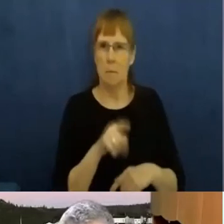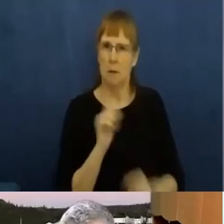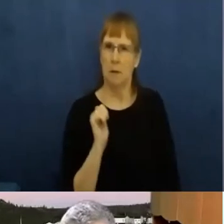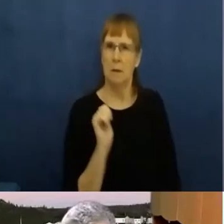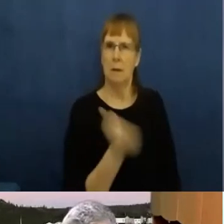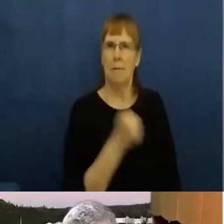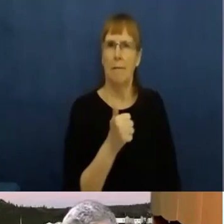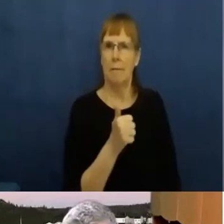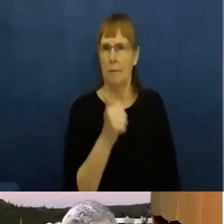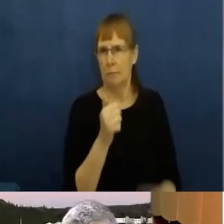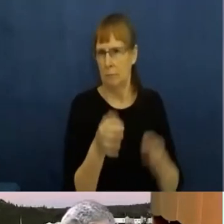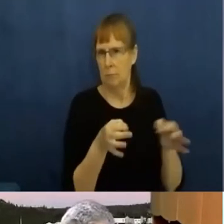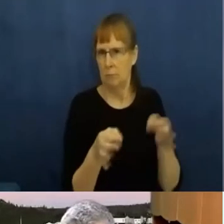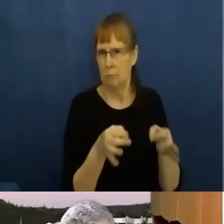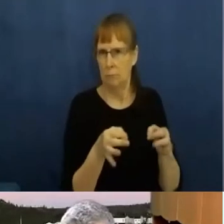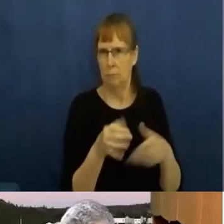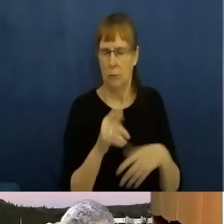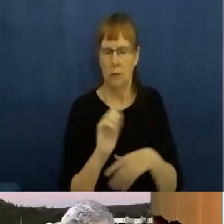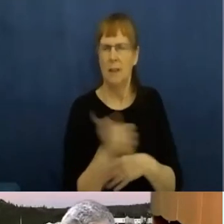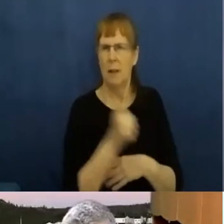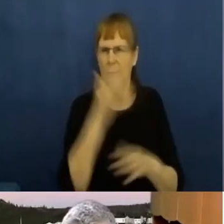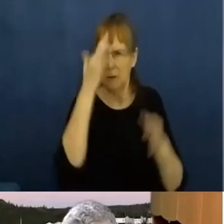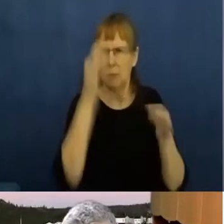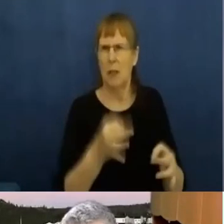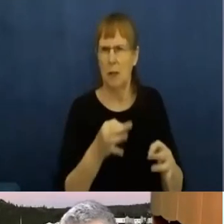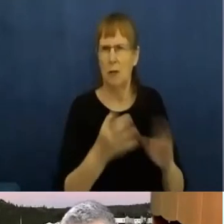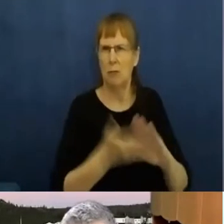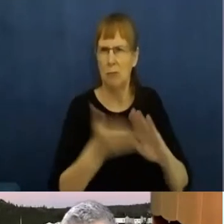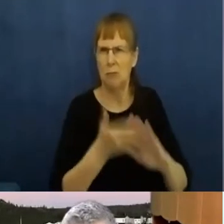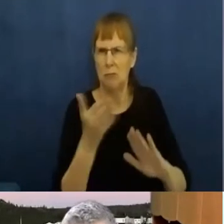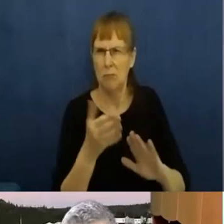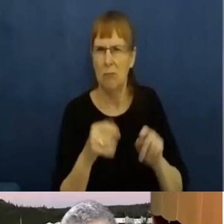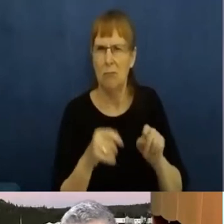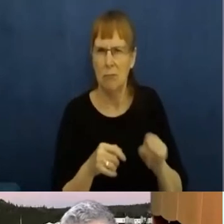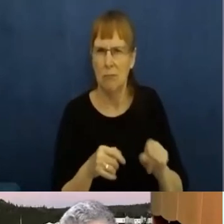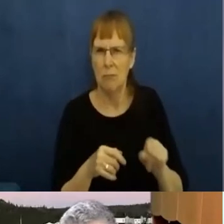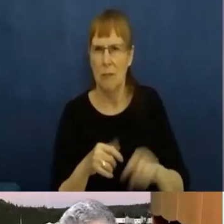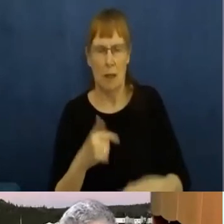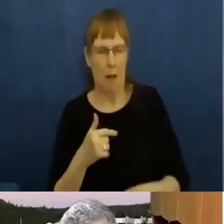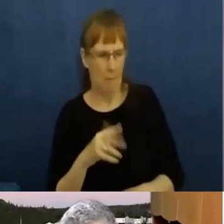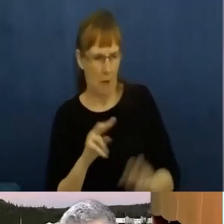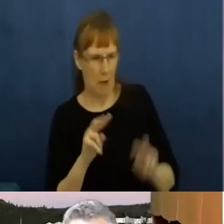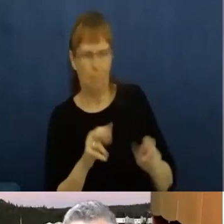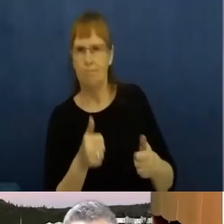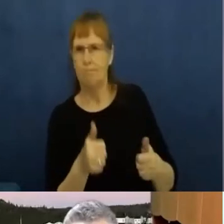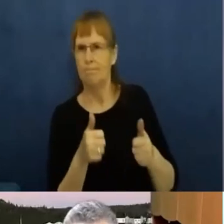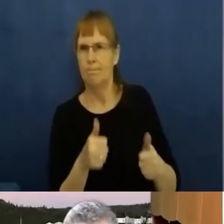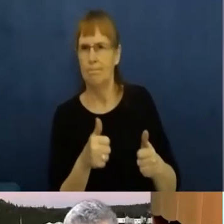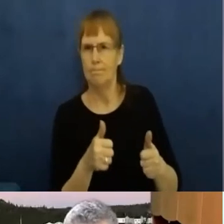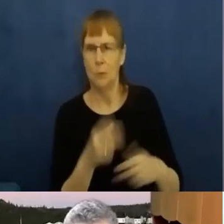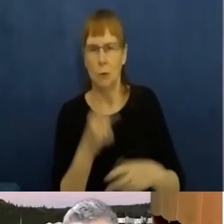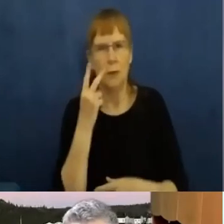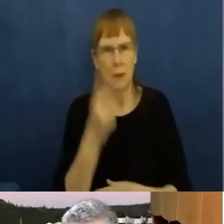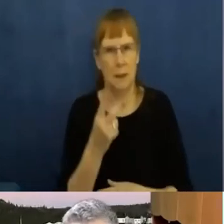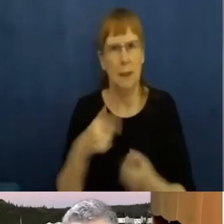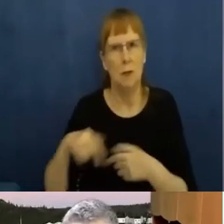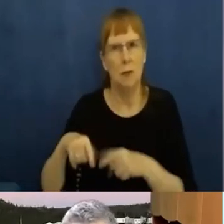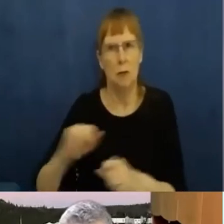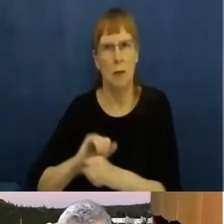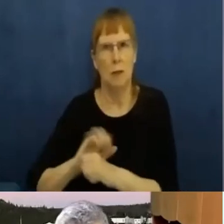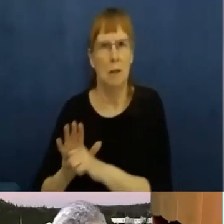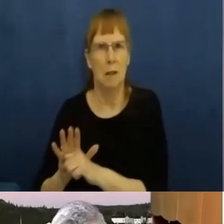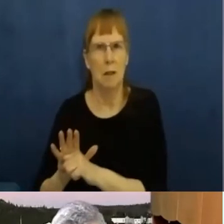-determination. And I, I felt really, uh, uplifted to see that happen to a greater extent this time. Without